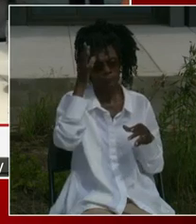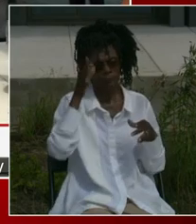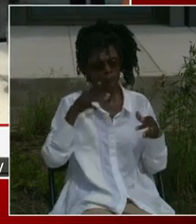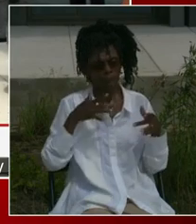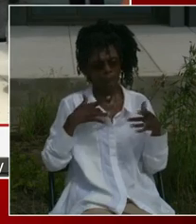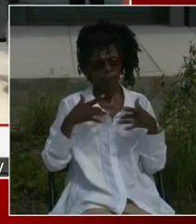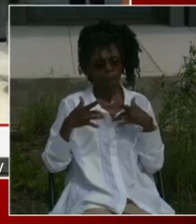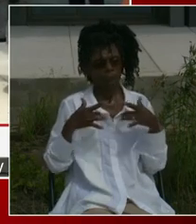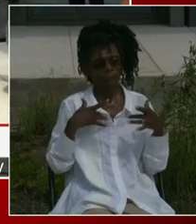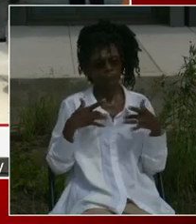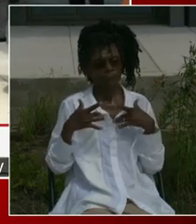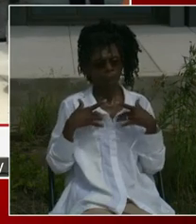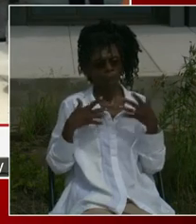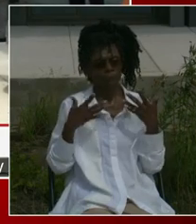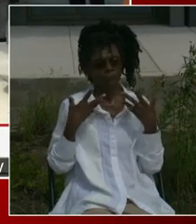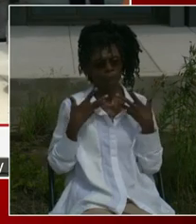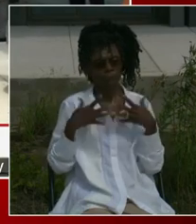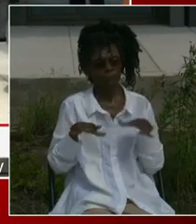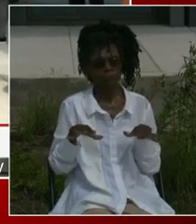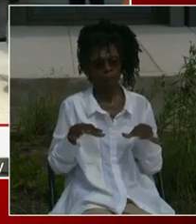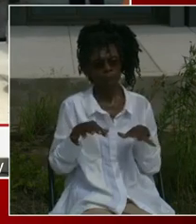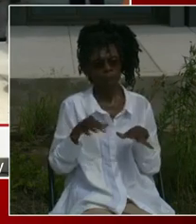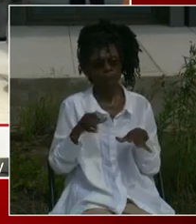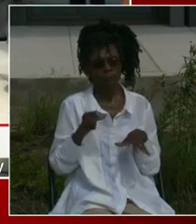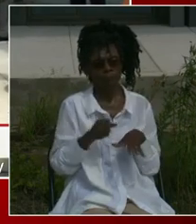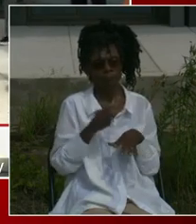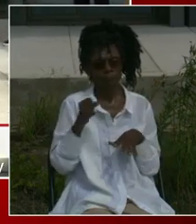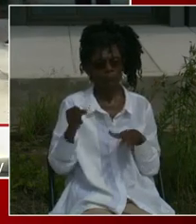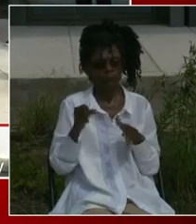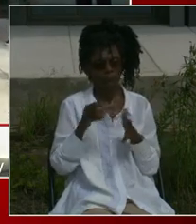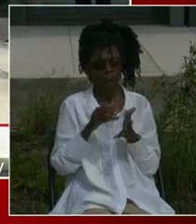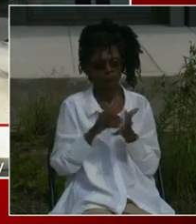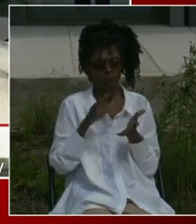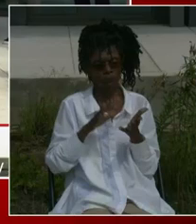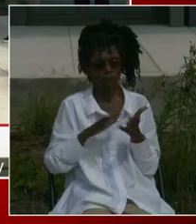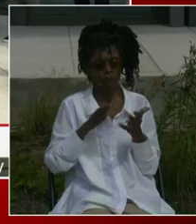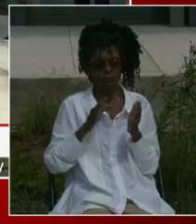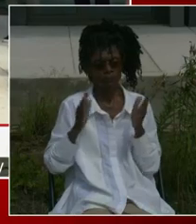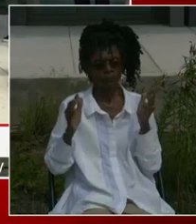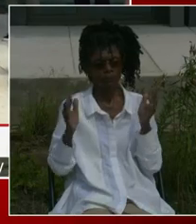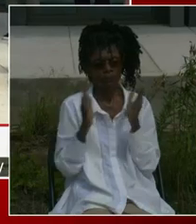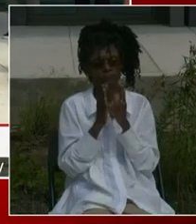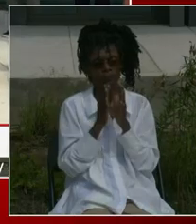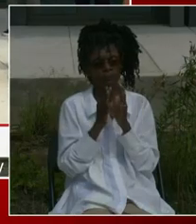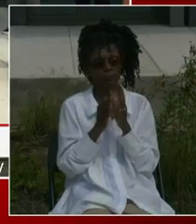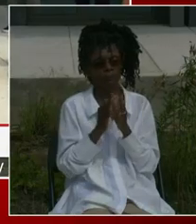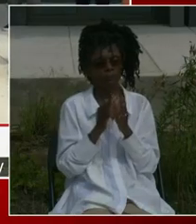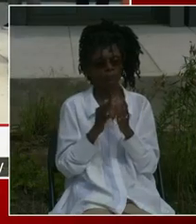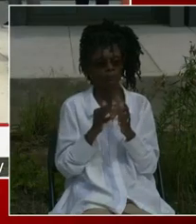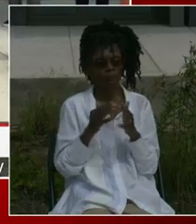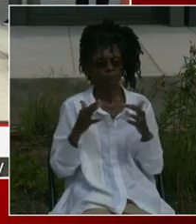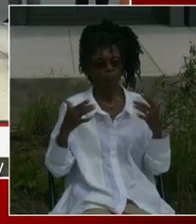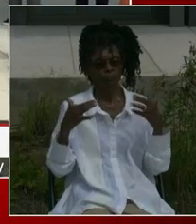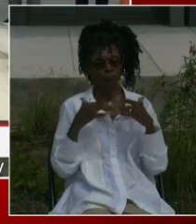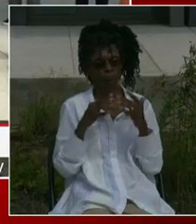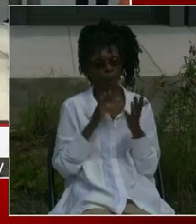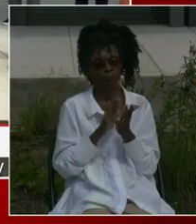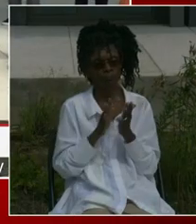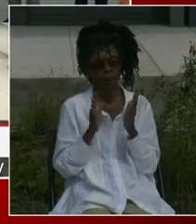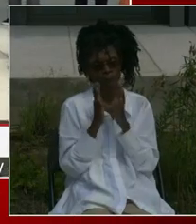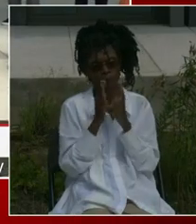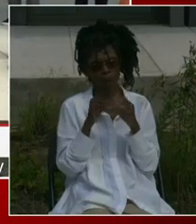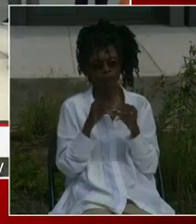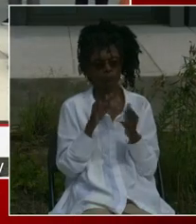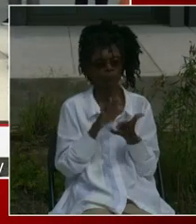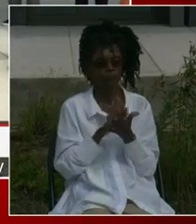a school board of, that a state board member sent out this consideration. Are you giving? You're coming